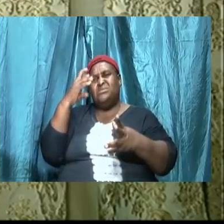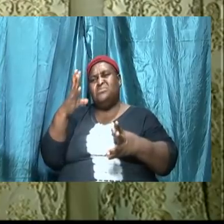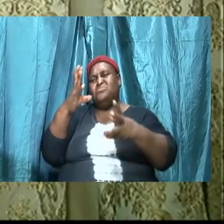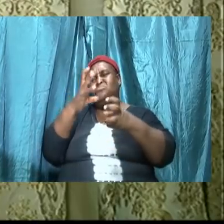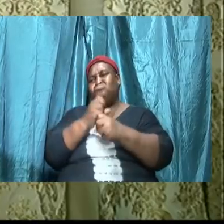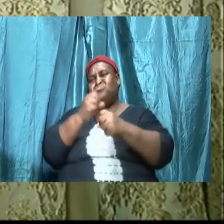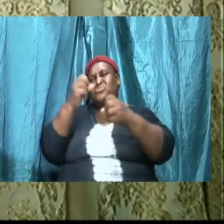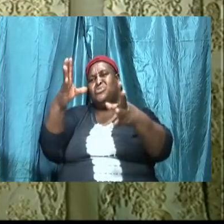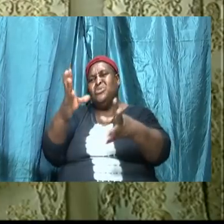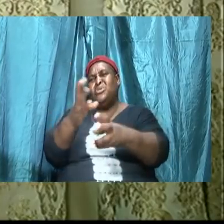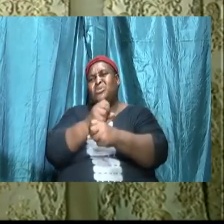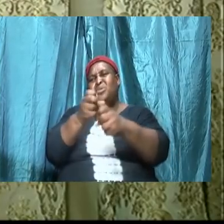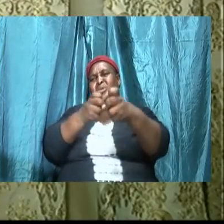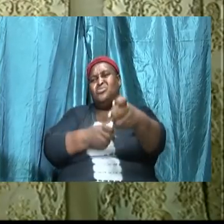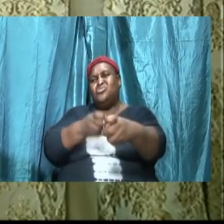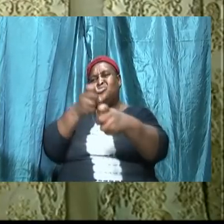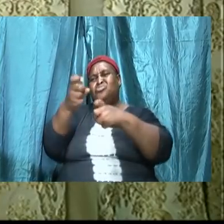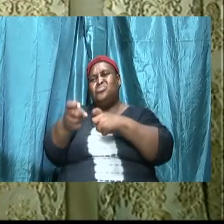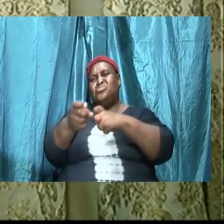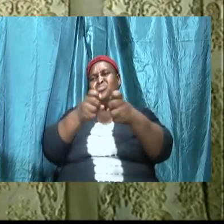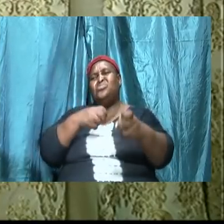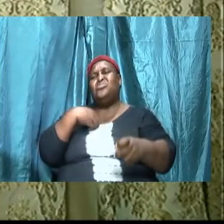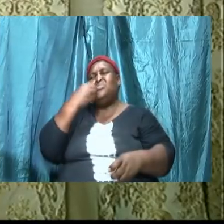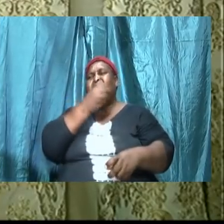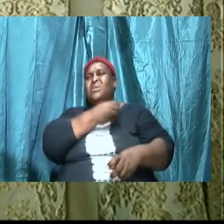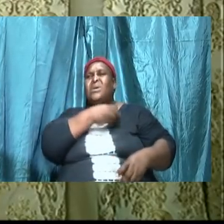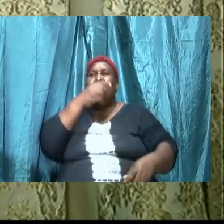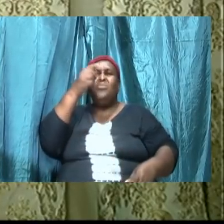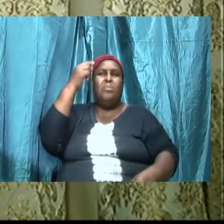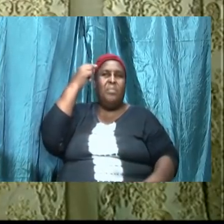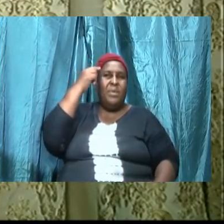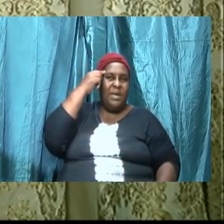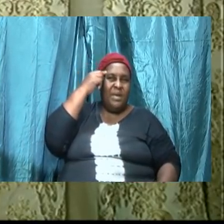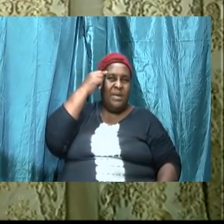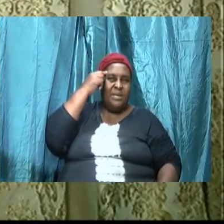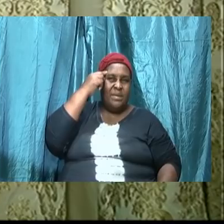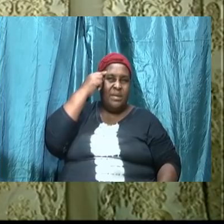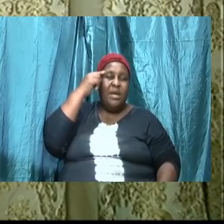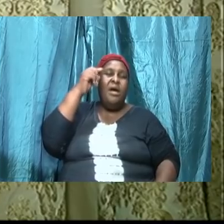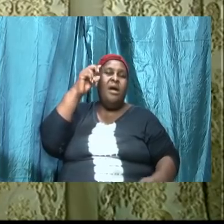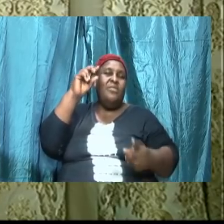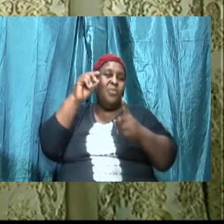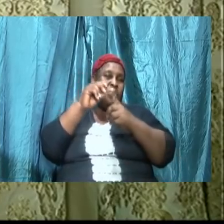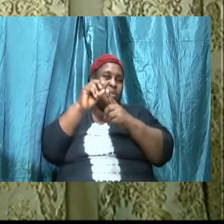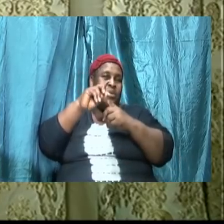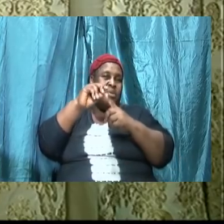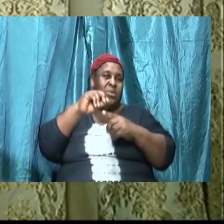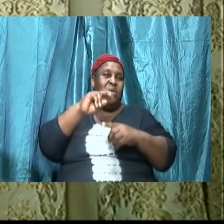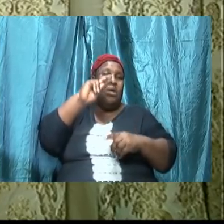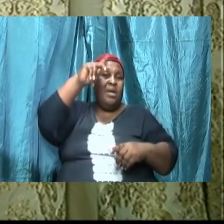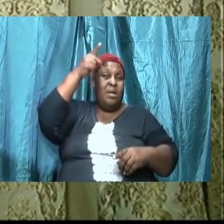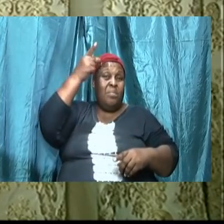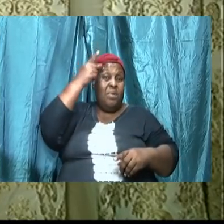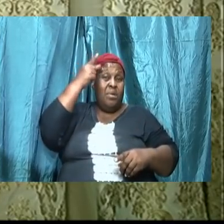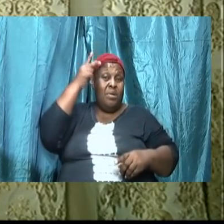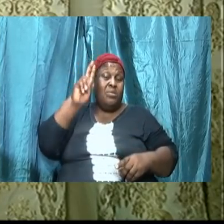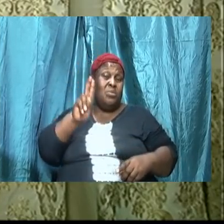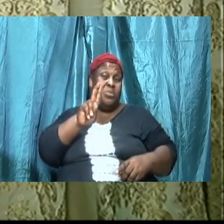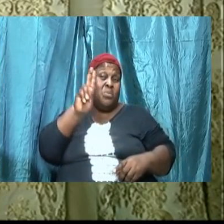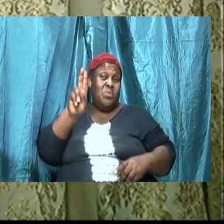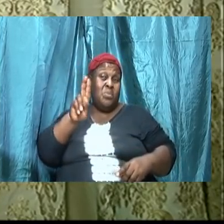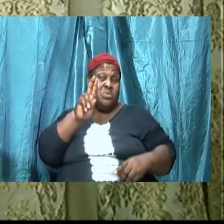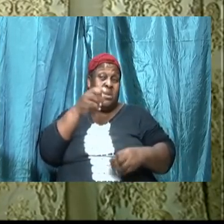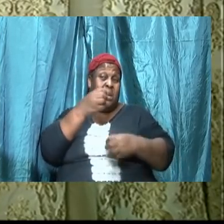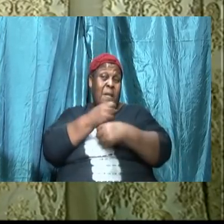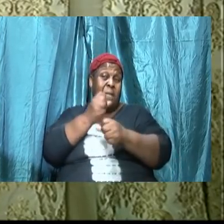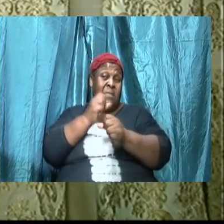and the word that the apostle Paul used makes it extremely clear to us what Satan is doing many